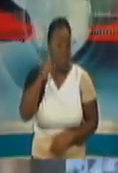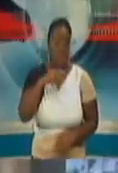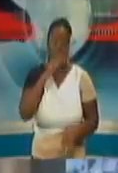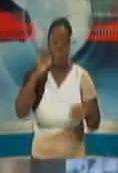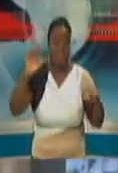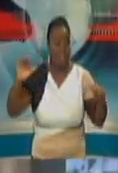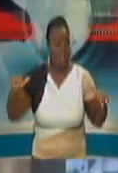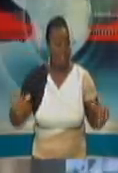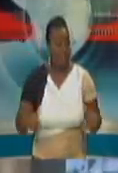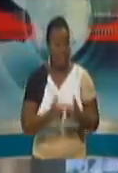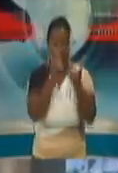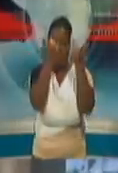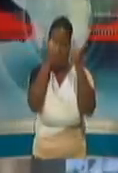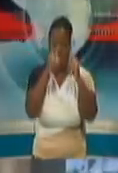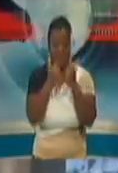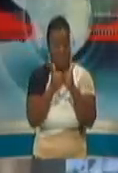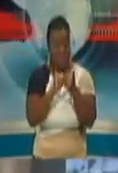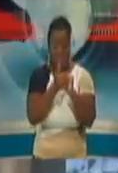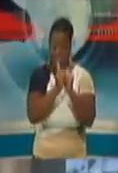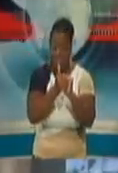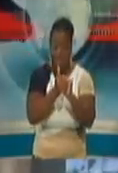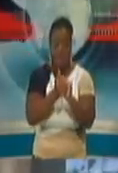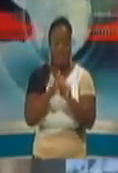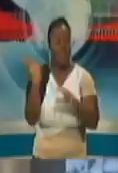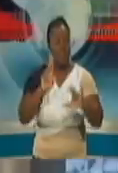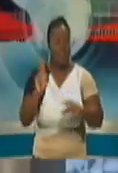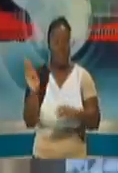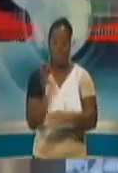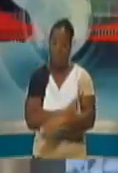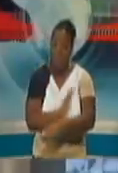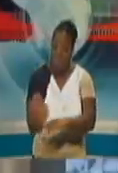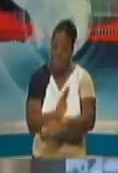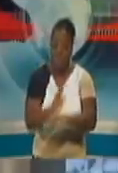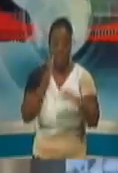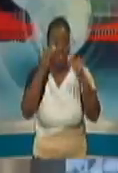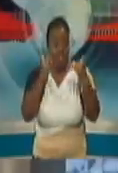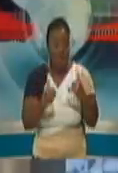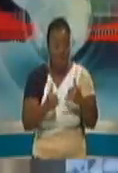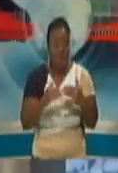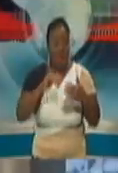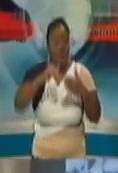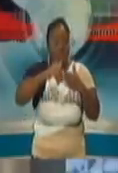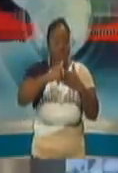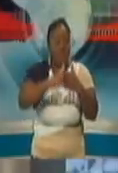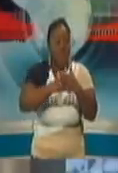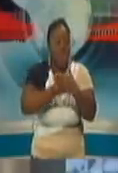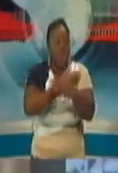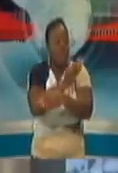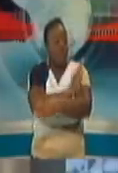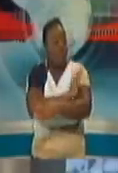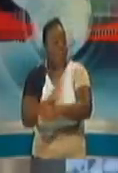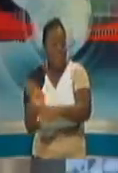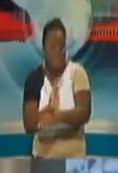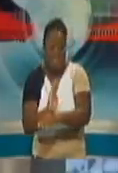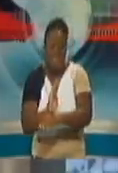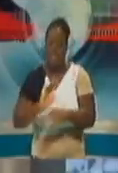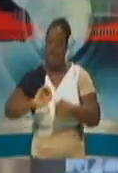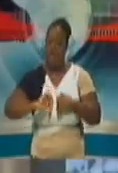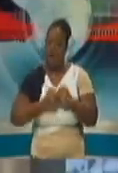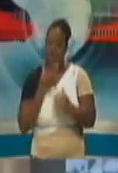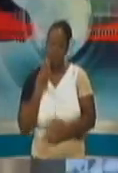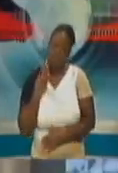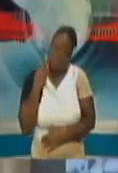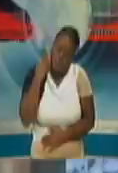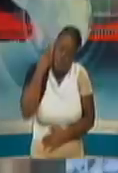ease of doing business. We are forced into a new way of doing business. Just where and how do you see us as a